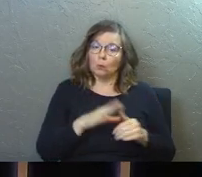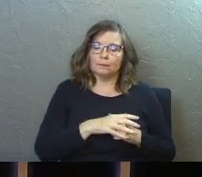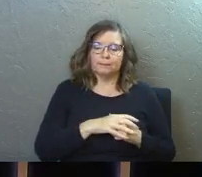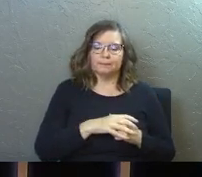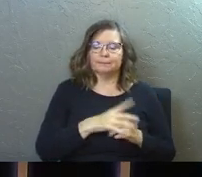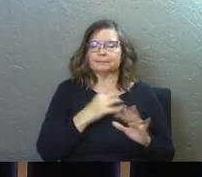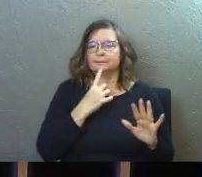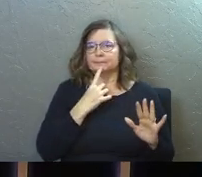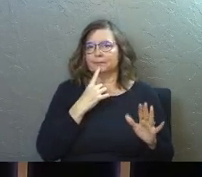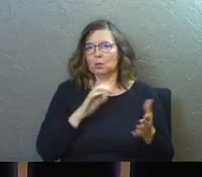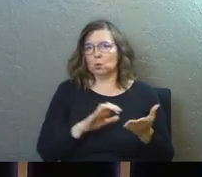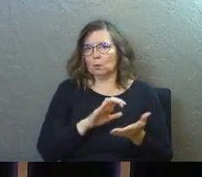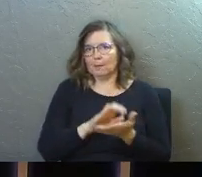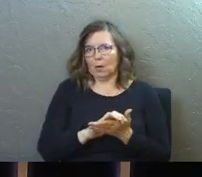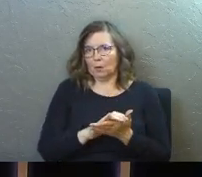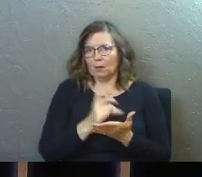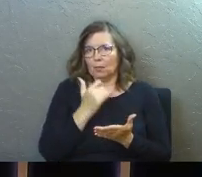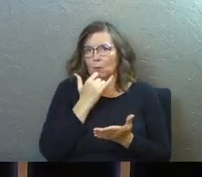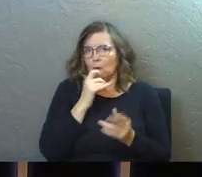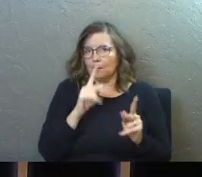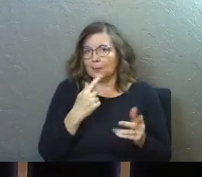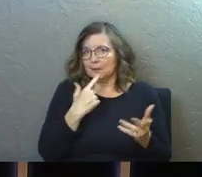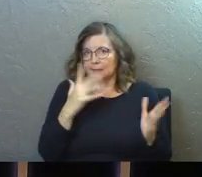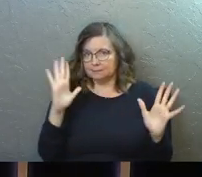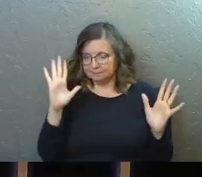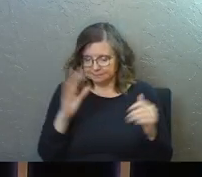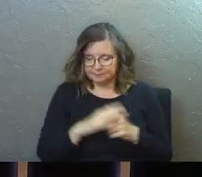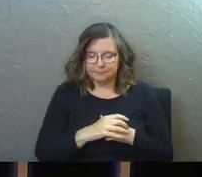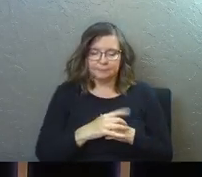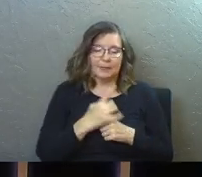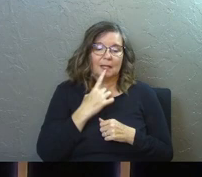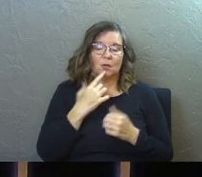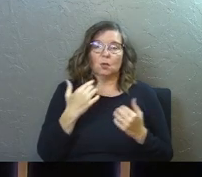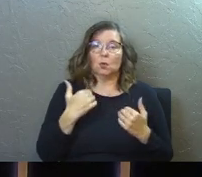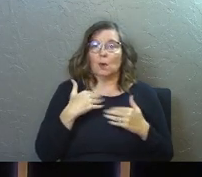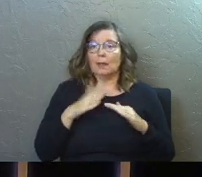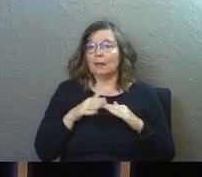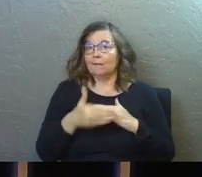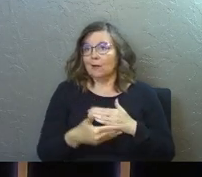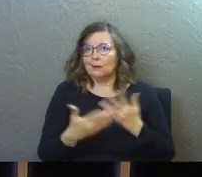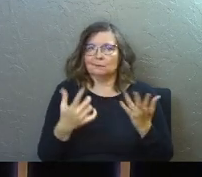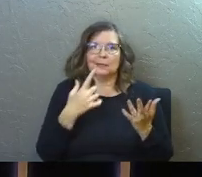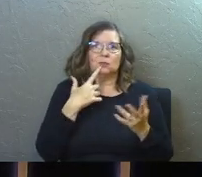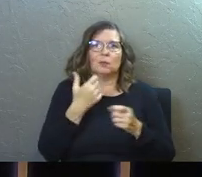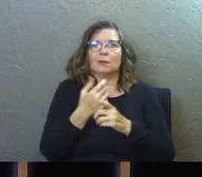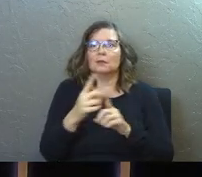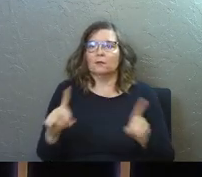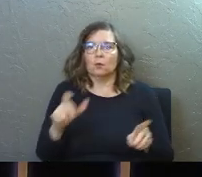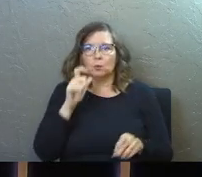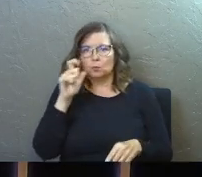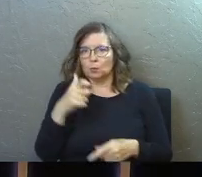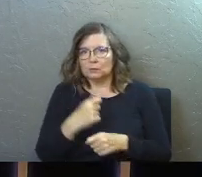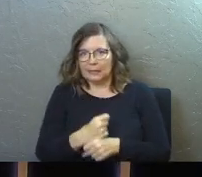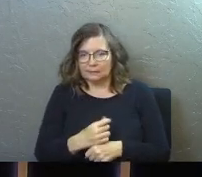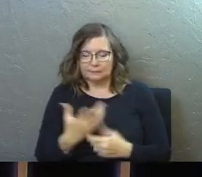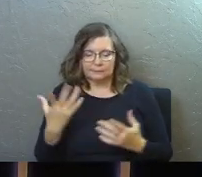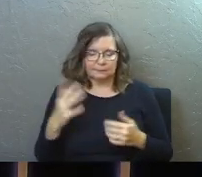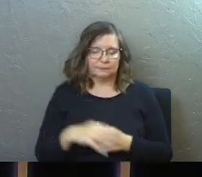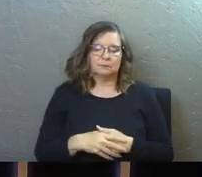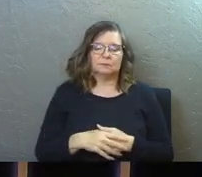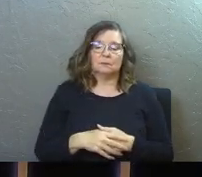So let's say you married the wrong person, right? Let's say you had the affair. Let's say you got the divorce that you weren't supposed to get.